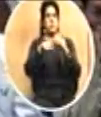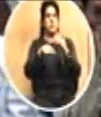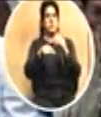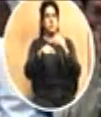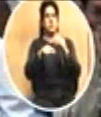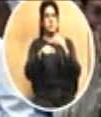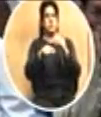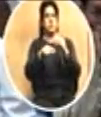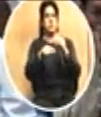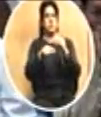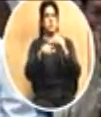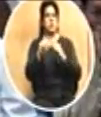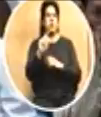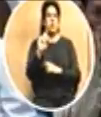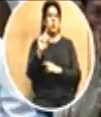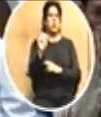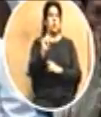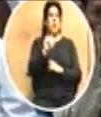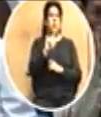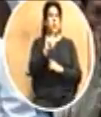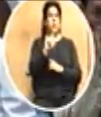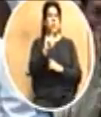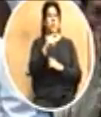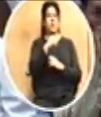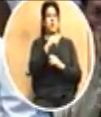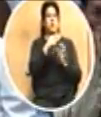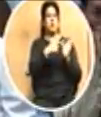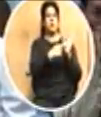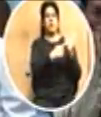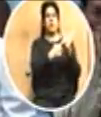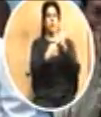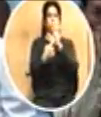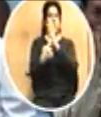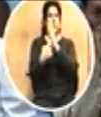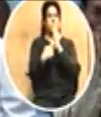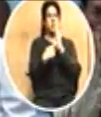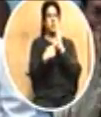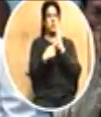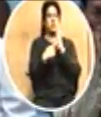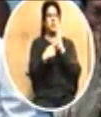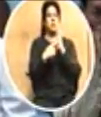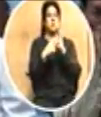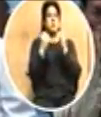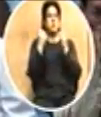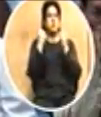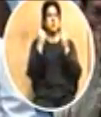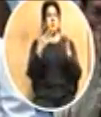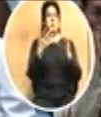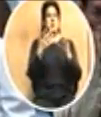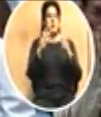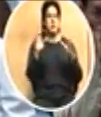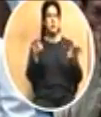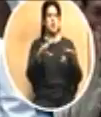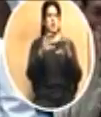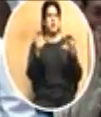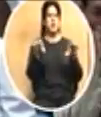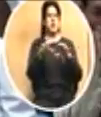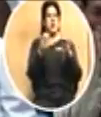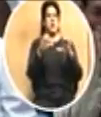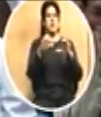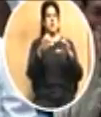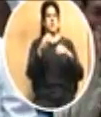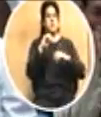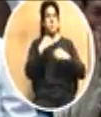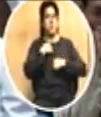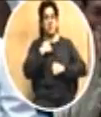where you represent so many active military and veterans